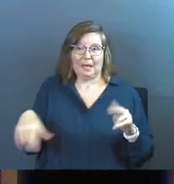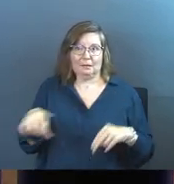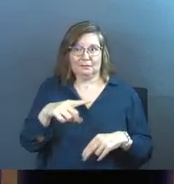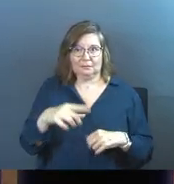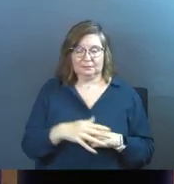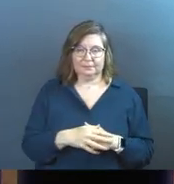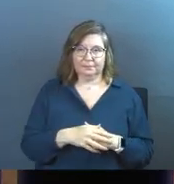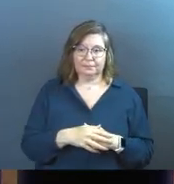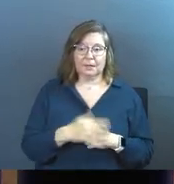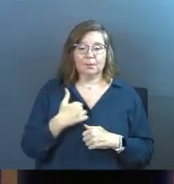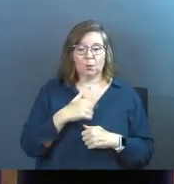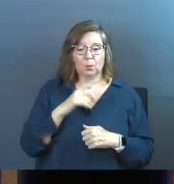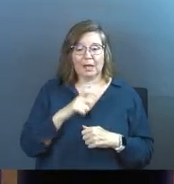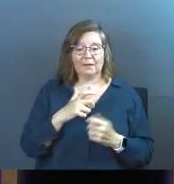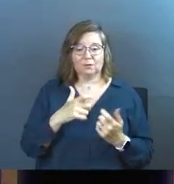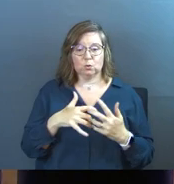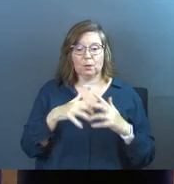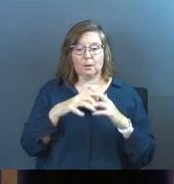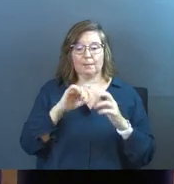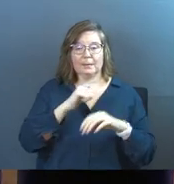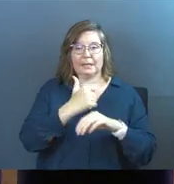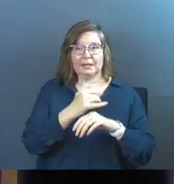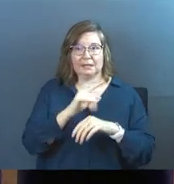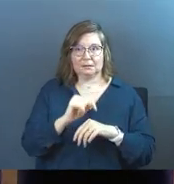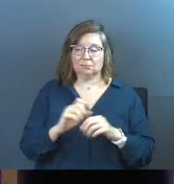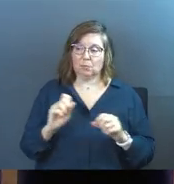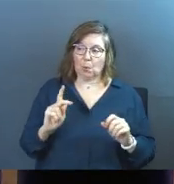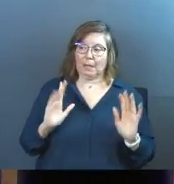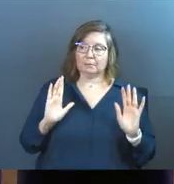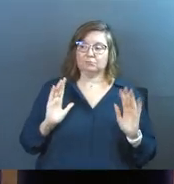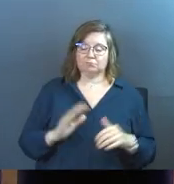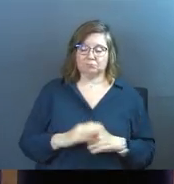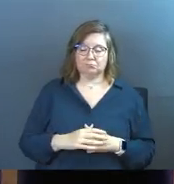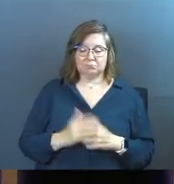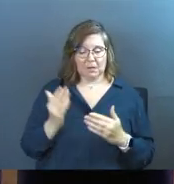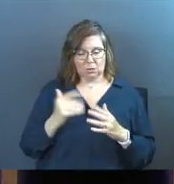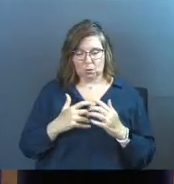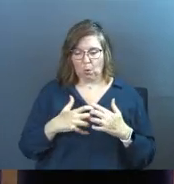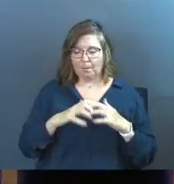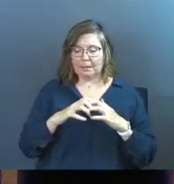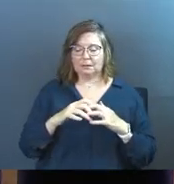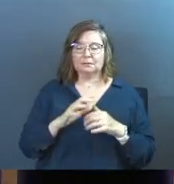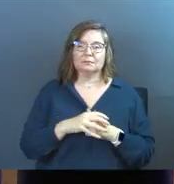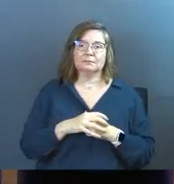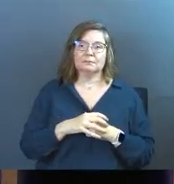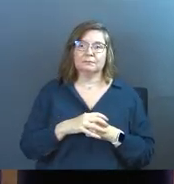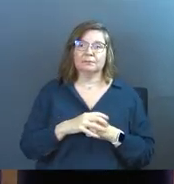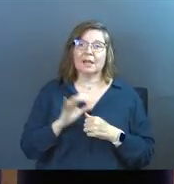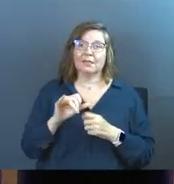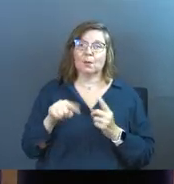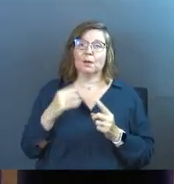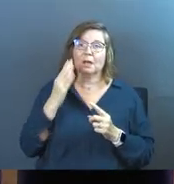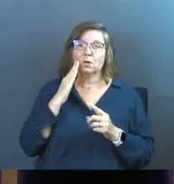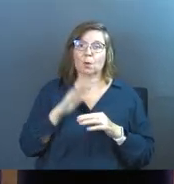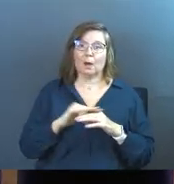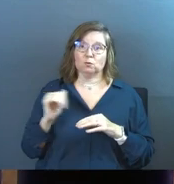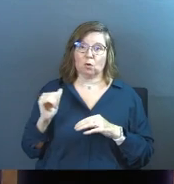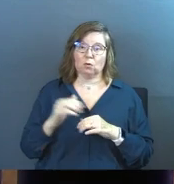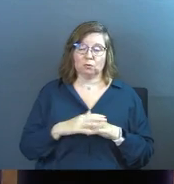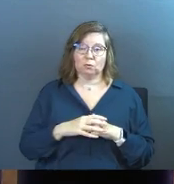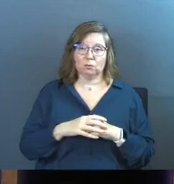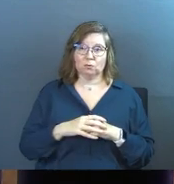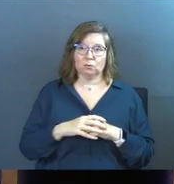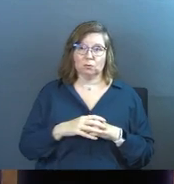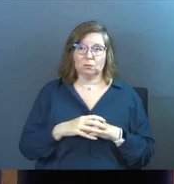but we're going to have to build it. Okay, let's go build it then. And that's when I knew I was called out.